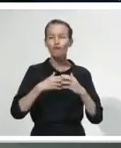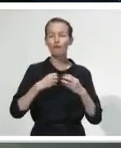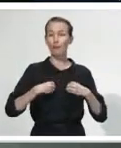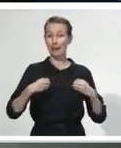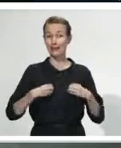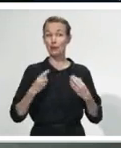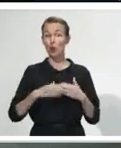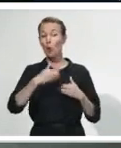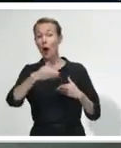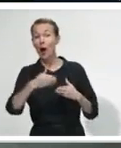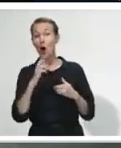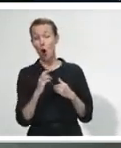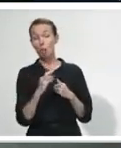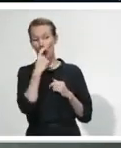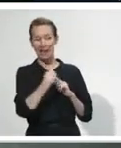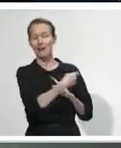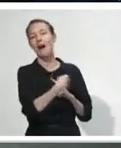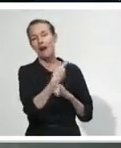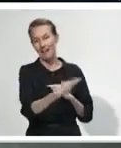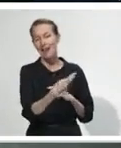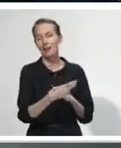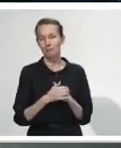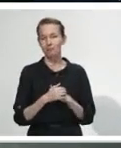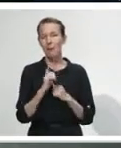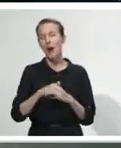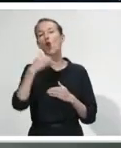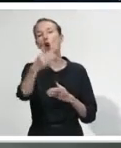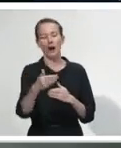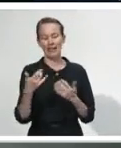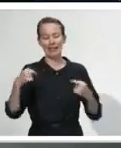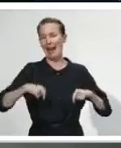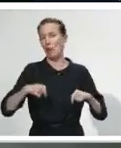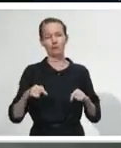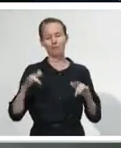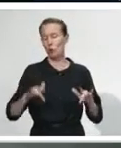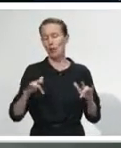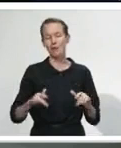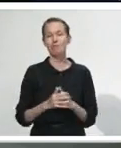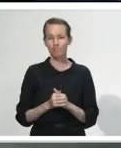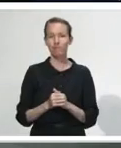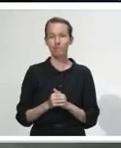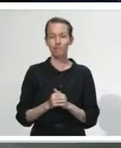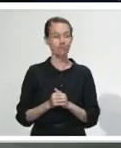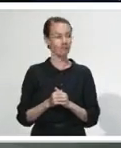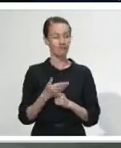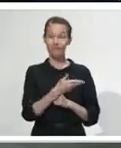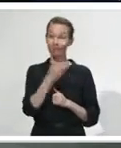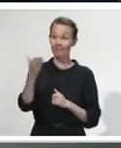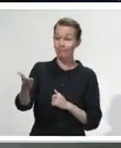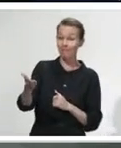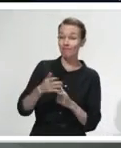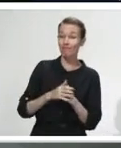ability to have movement between our countries. But that is a longer-term goal. Yeah, I'll come to the front of me, Mikey.